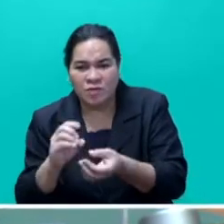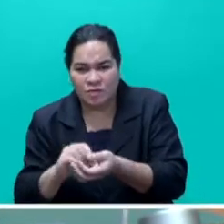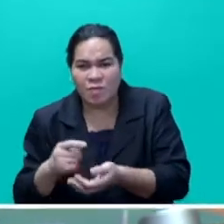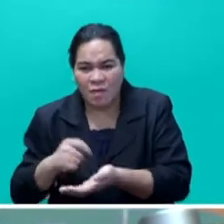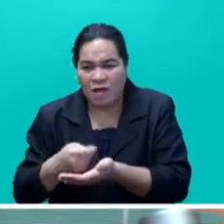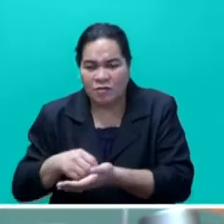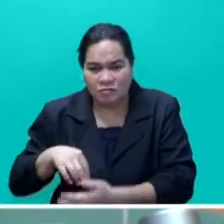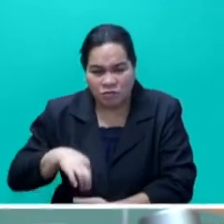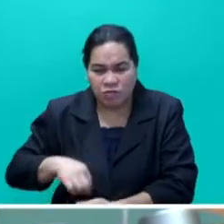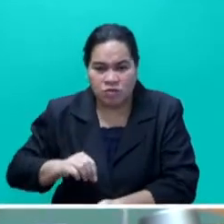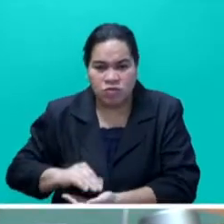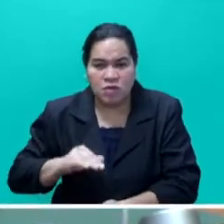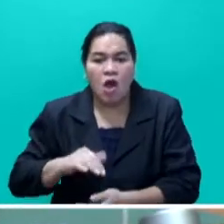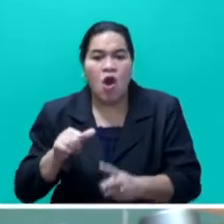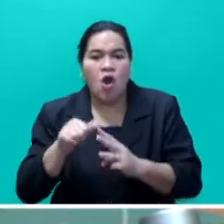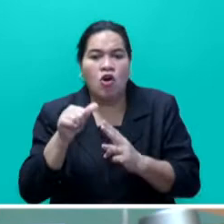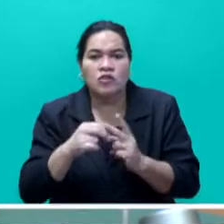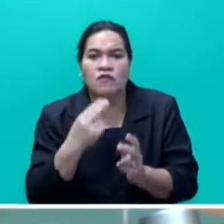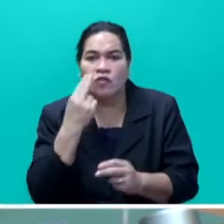to food and nutrition.